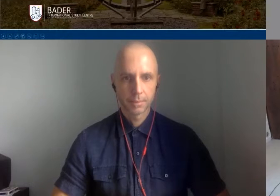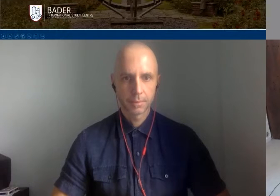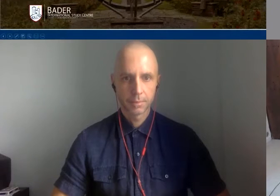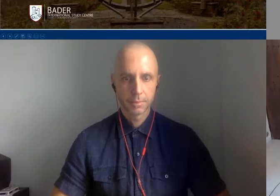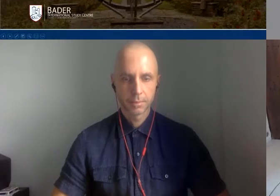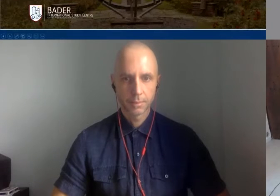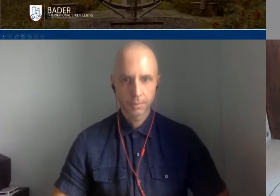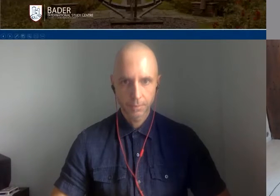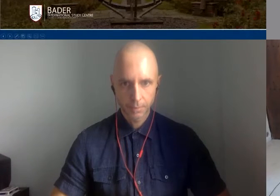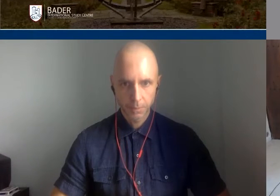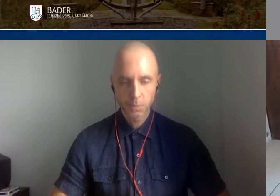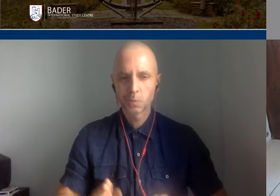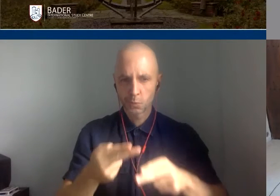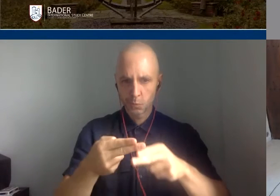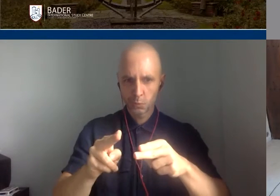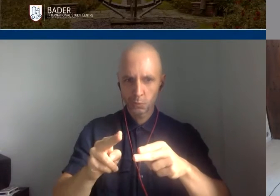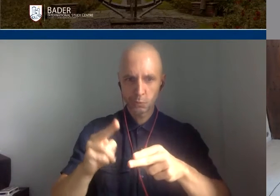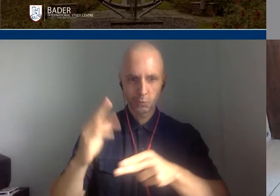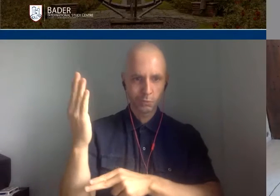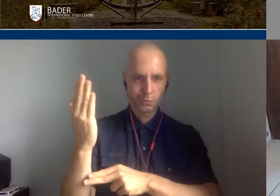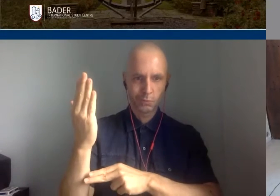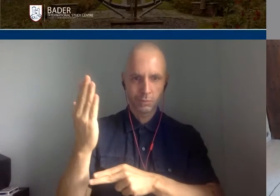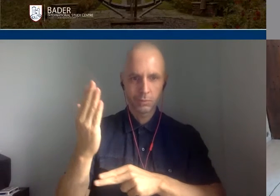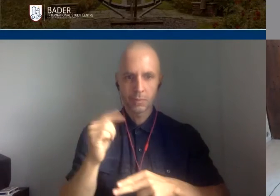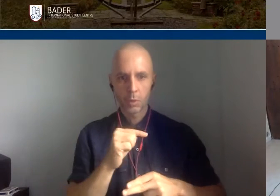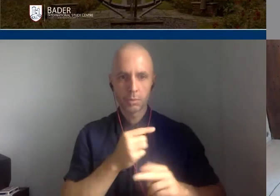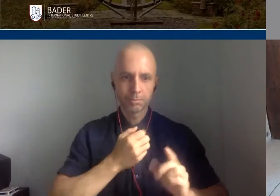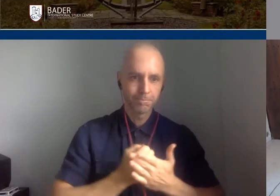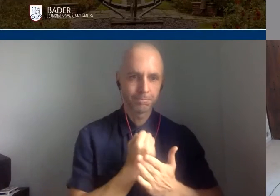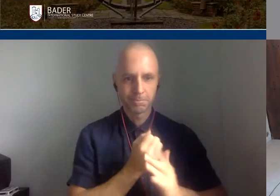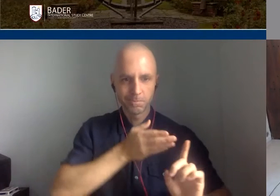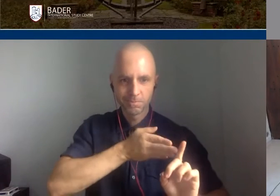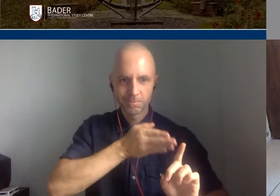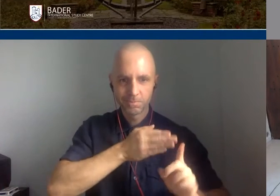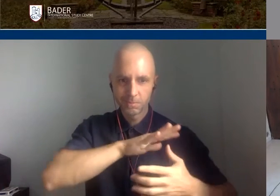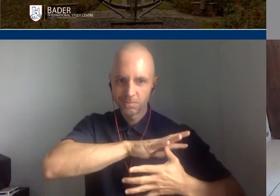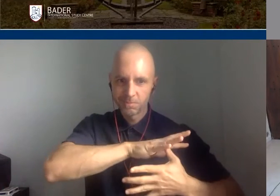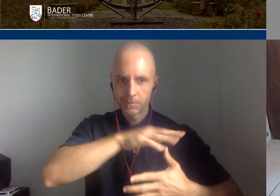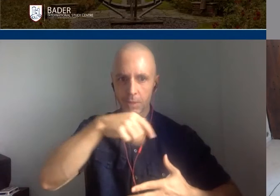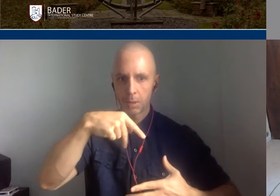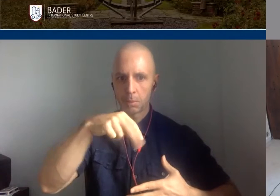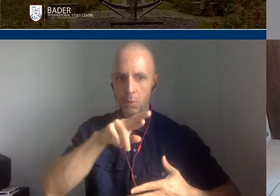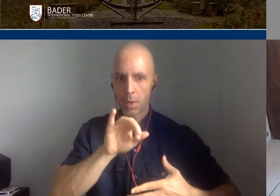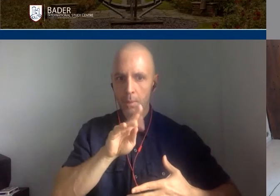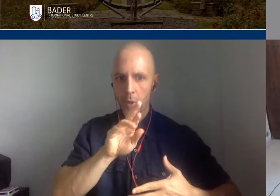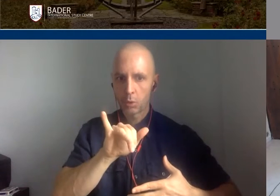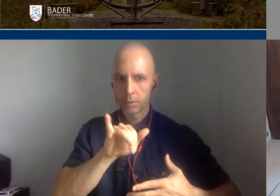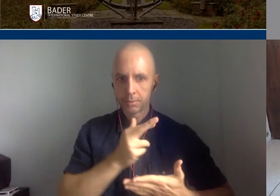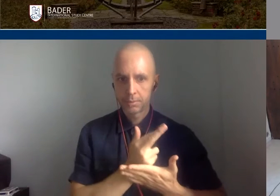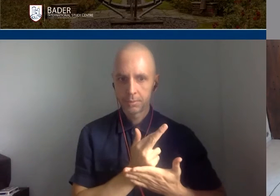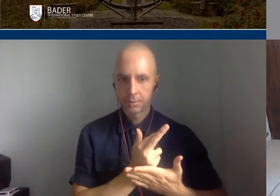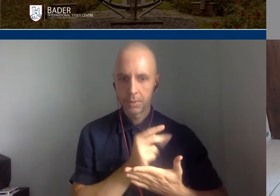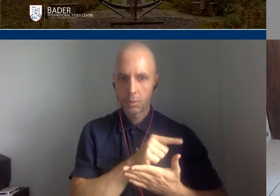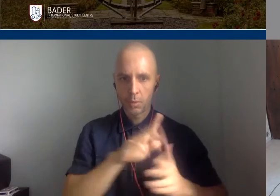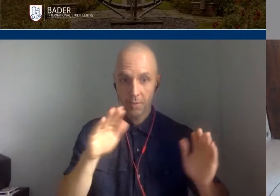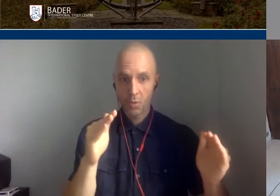So in this short lecture we're going to be working with primary sources and we're going to put our principal focus on life for the medieval